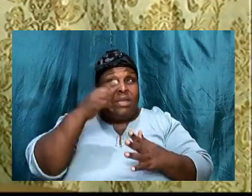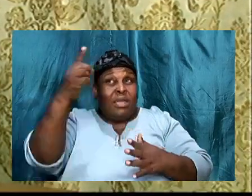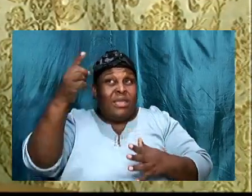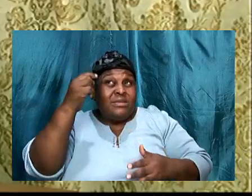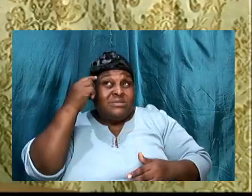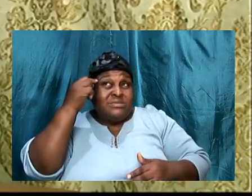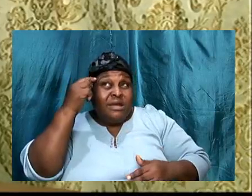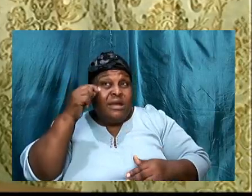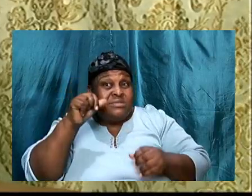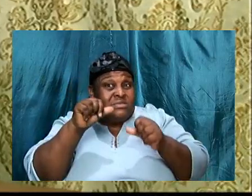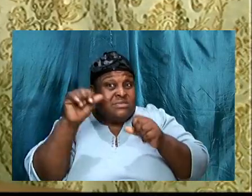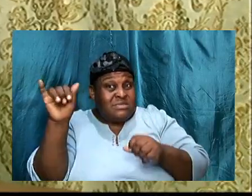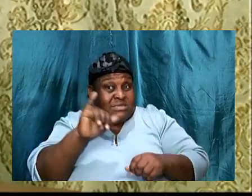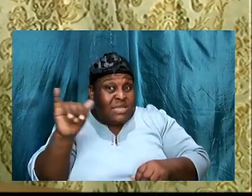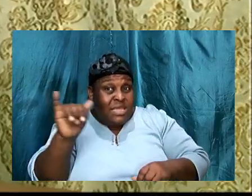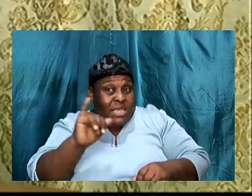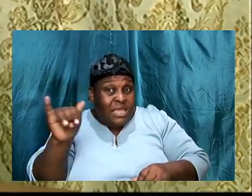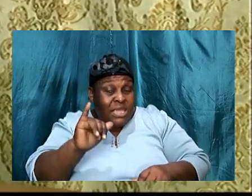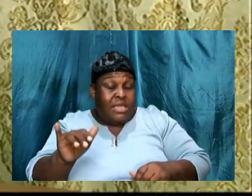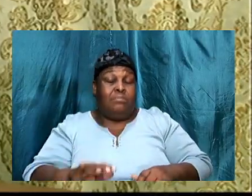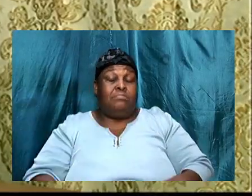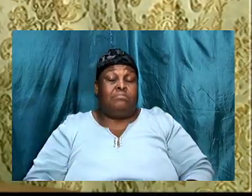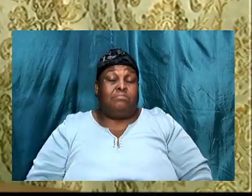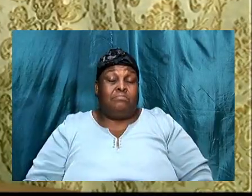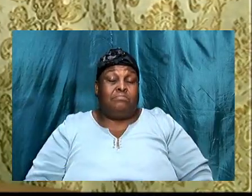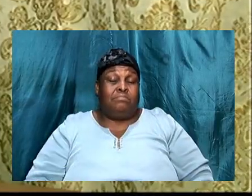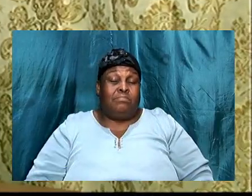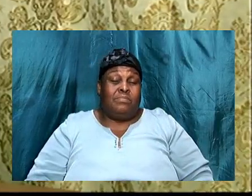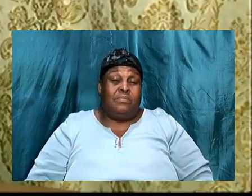His expected, end towards them, remain the same.